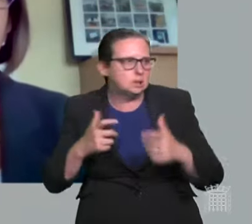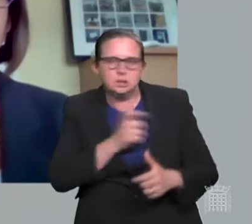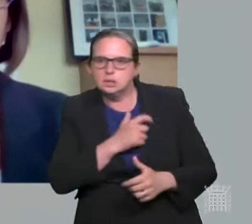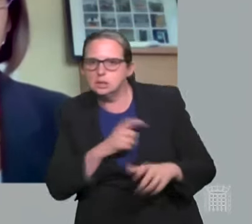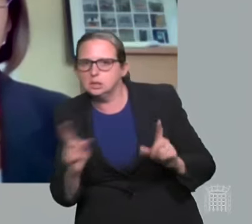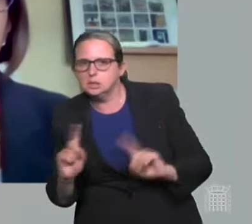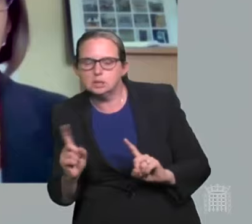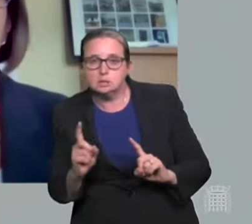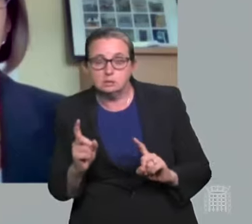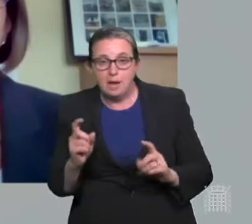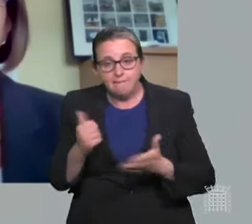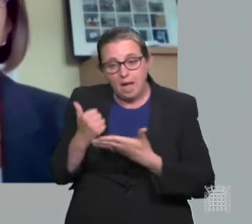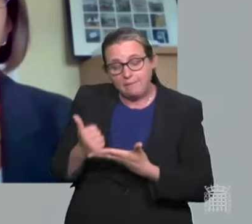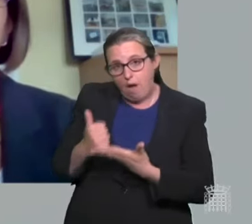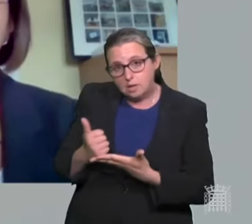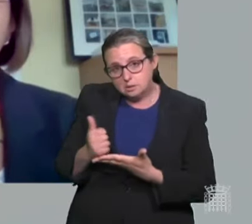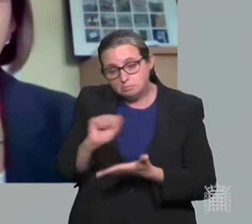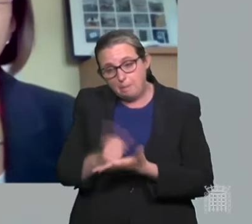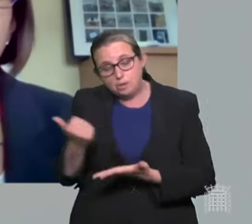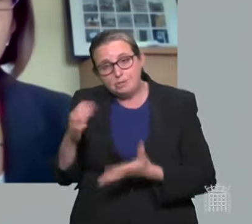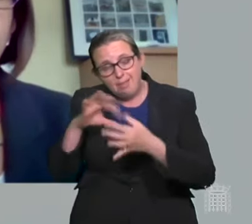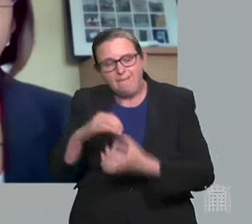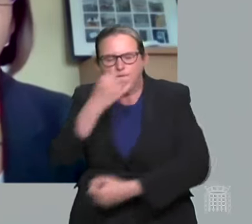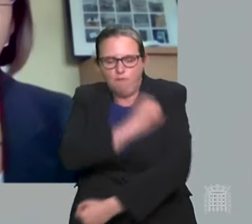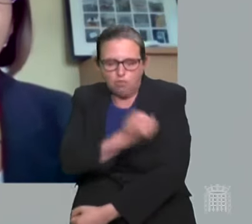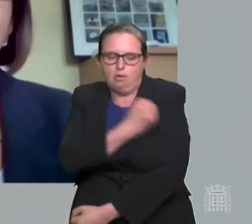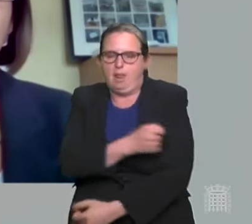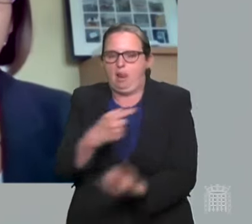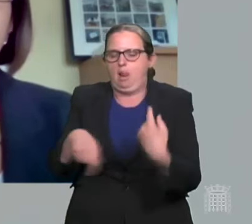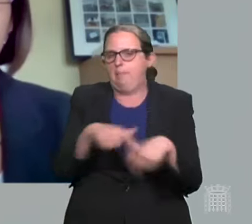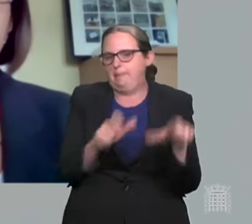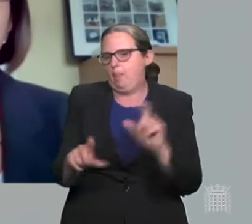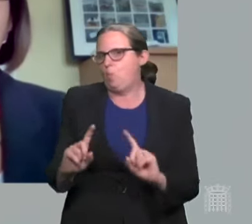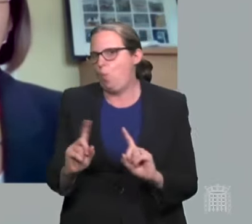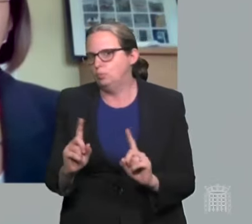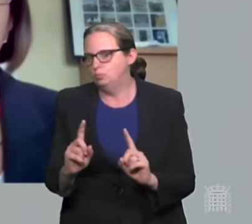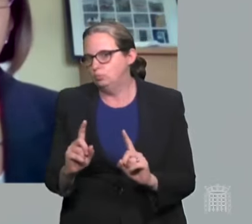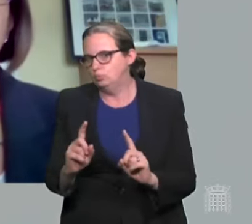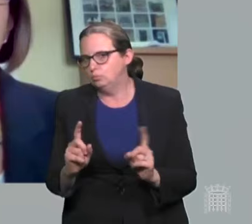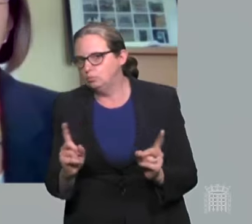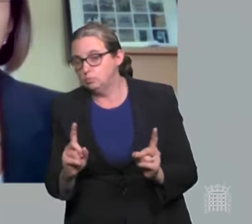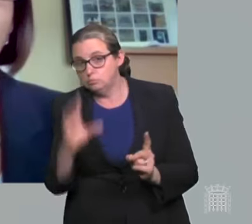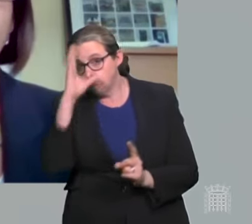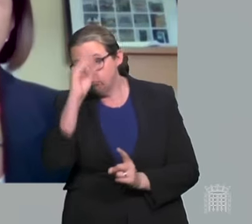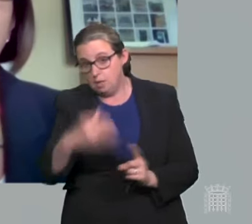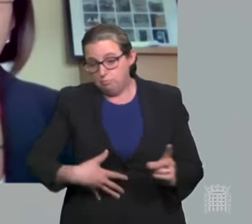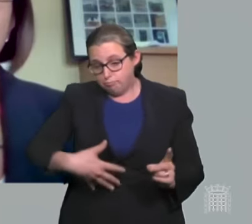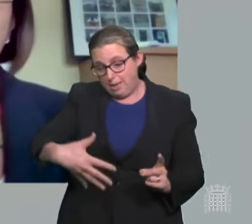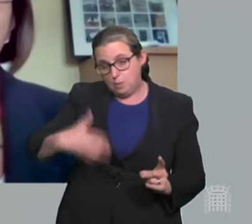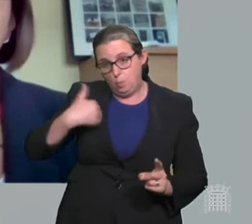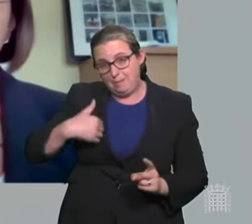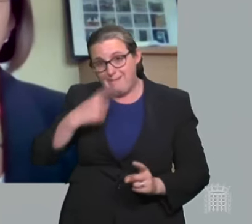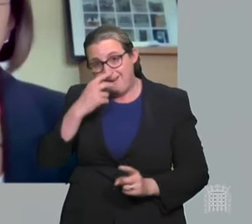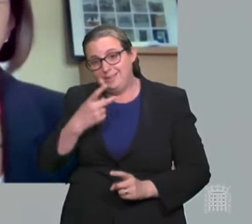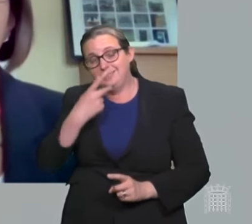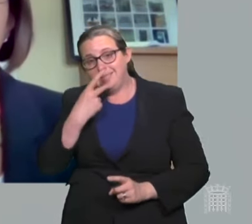published for those who are clinically extremely vulnerable, and specifically, will he consider allowing pregnant women to have their second